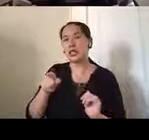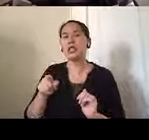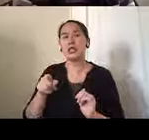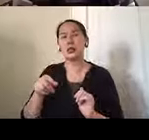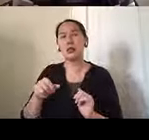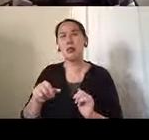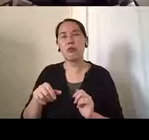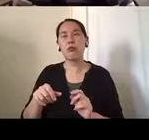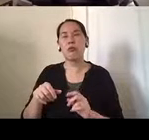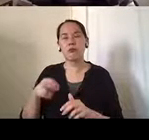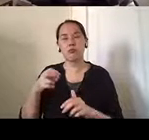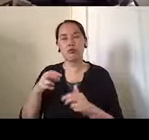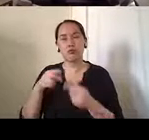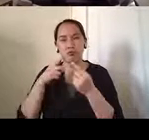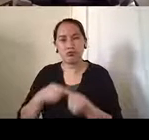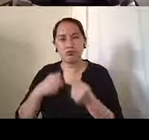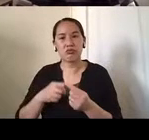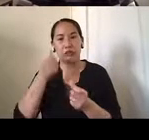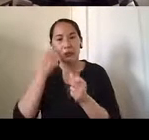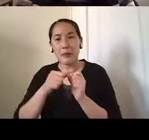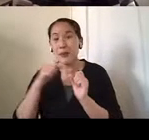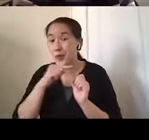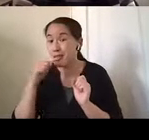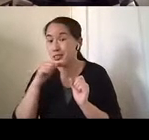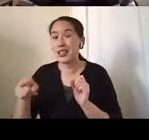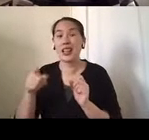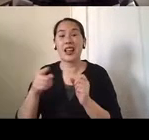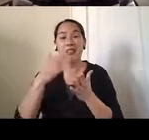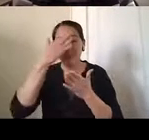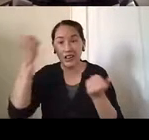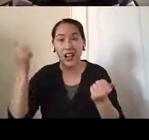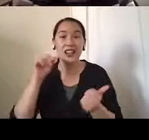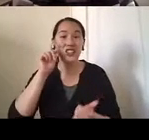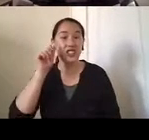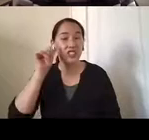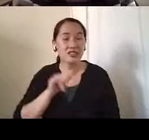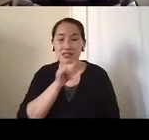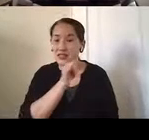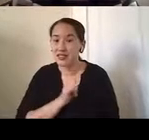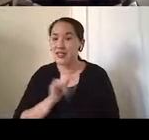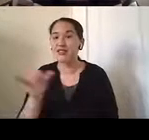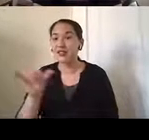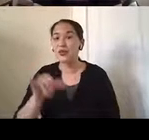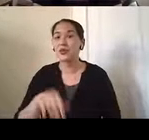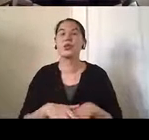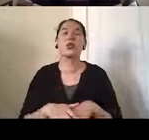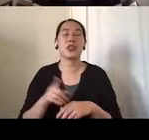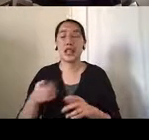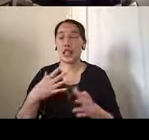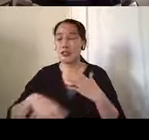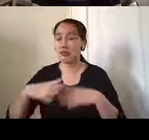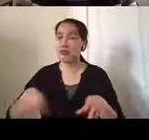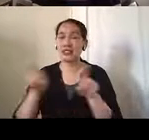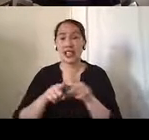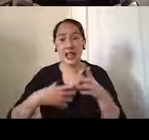remembering to brush his teeth or to shave if she didn't remind him to. He would wear the same clothes